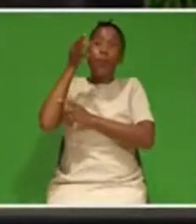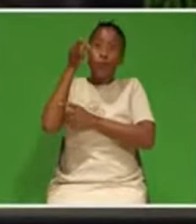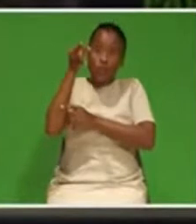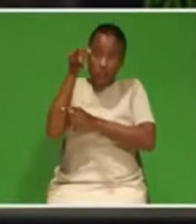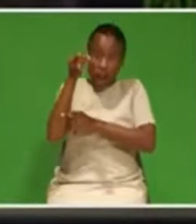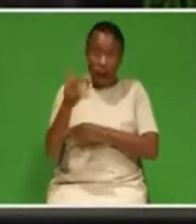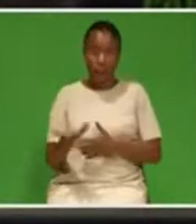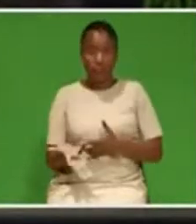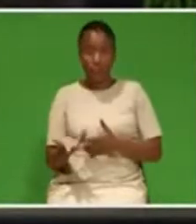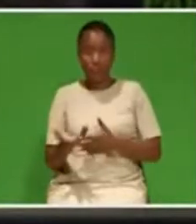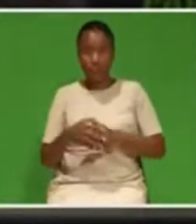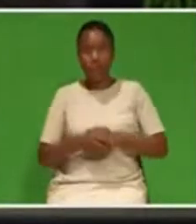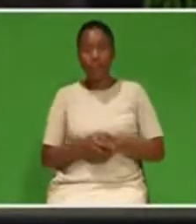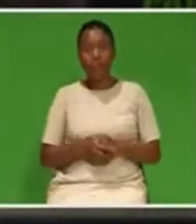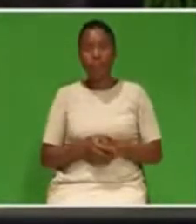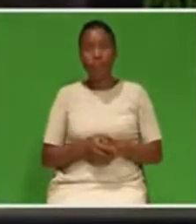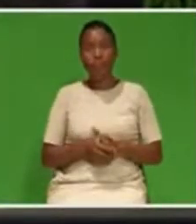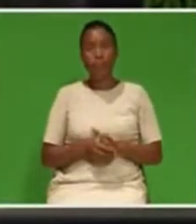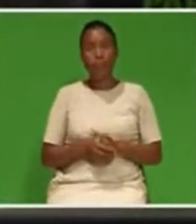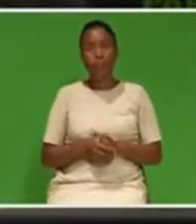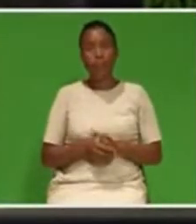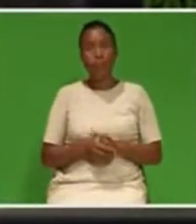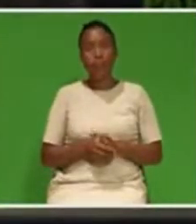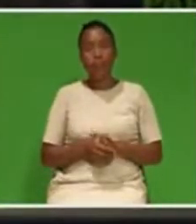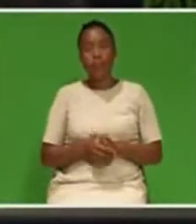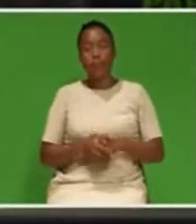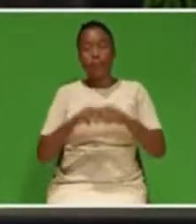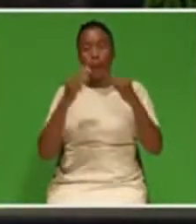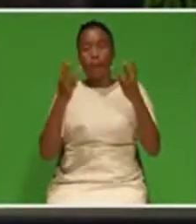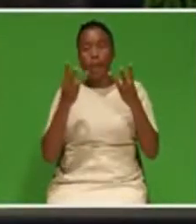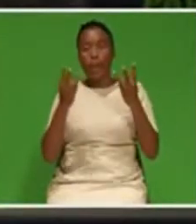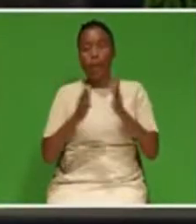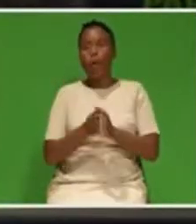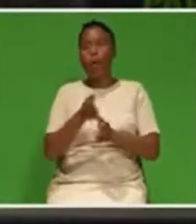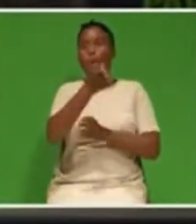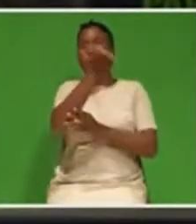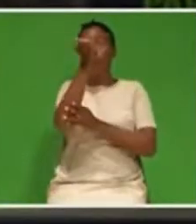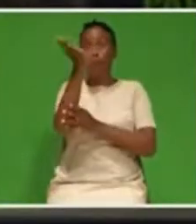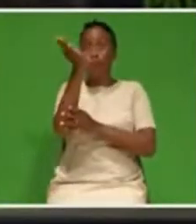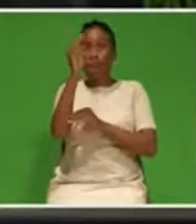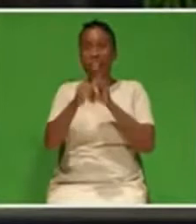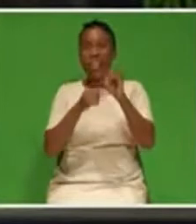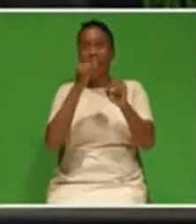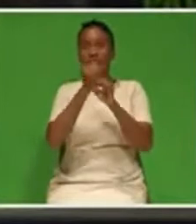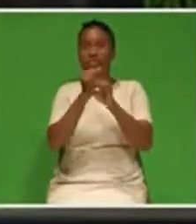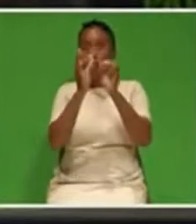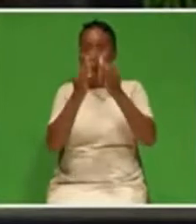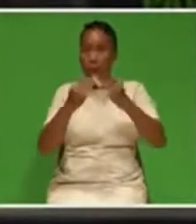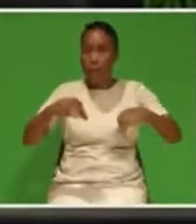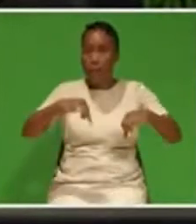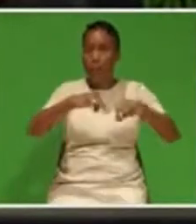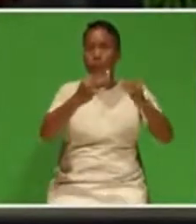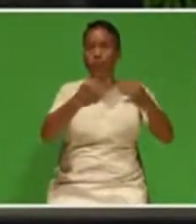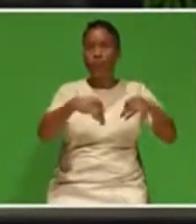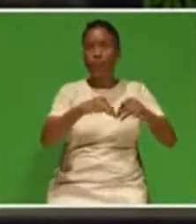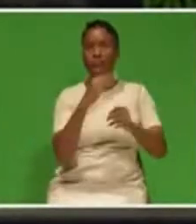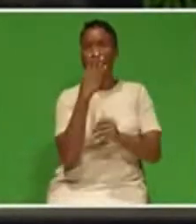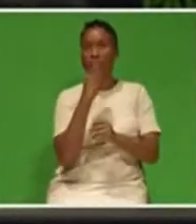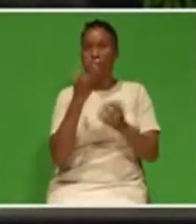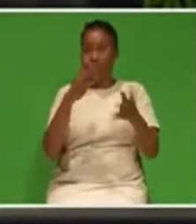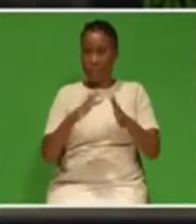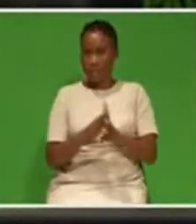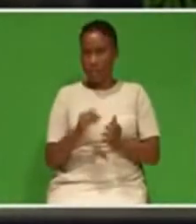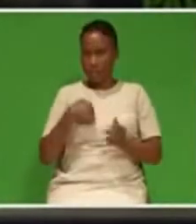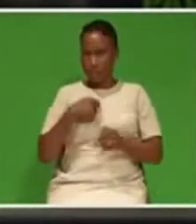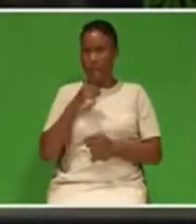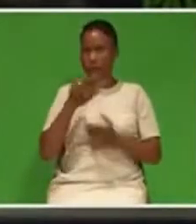Even as people in international forums have asked me, I've said, we've just built two mega power